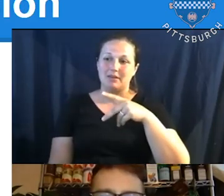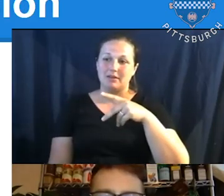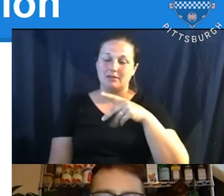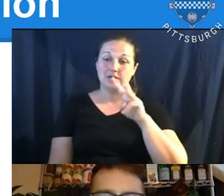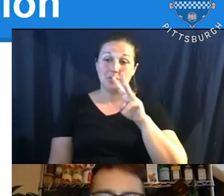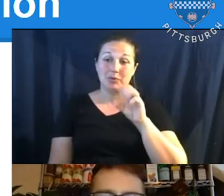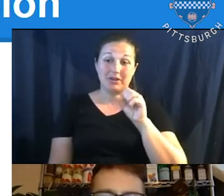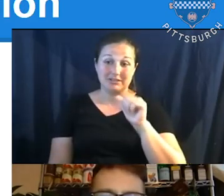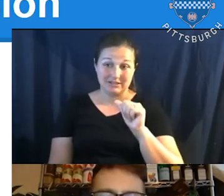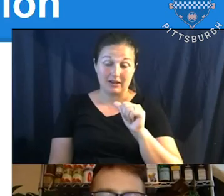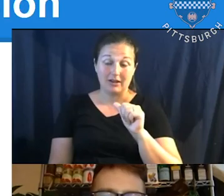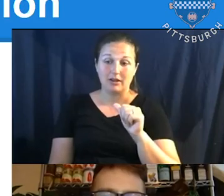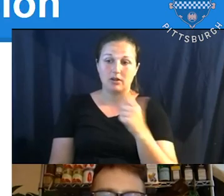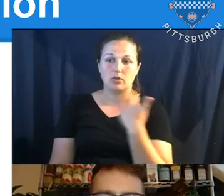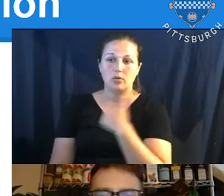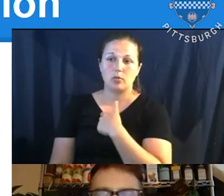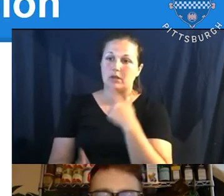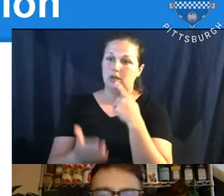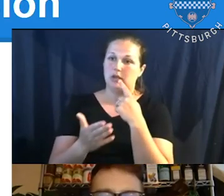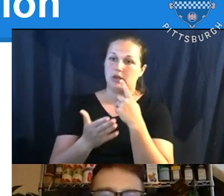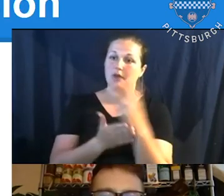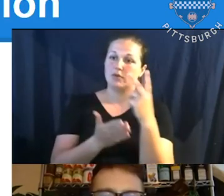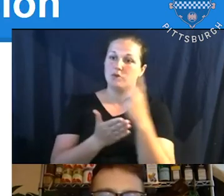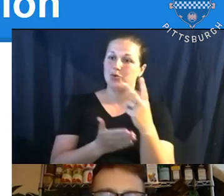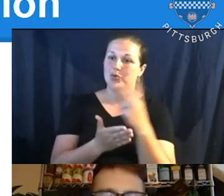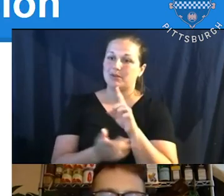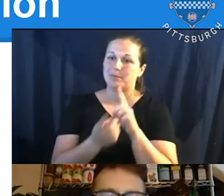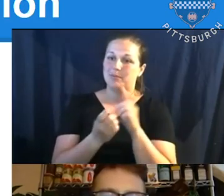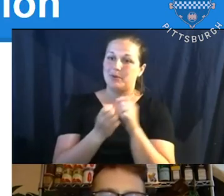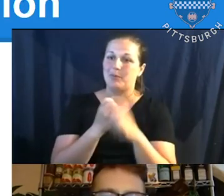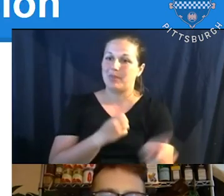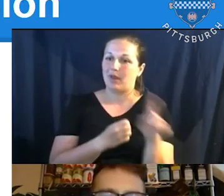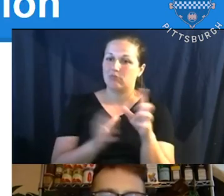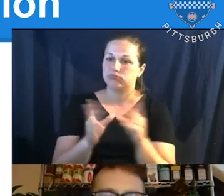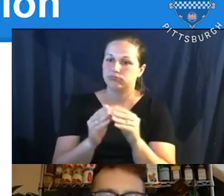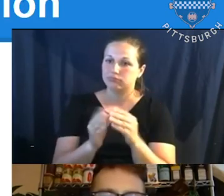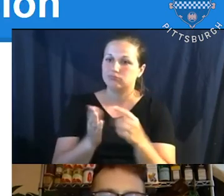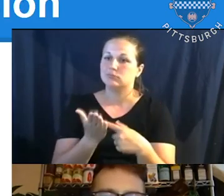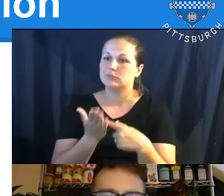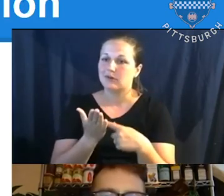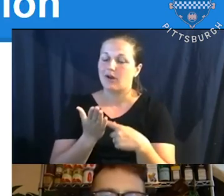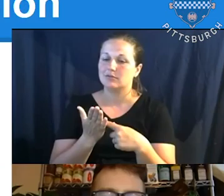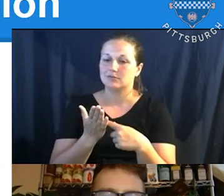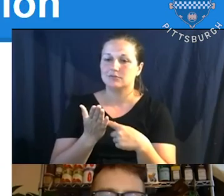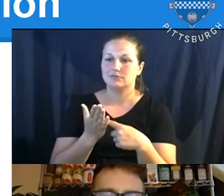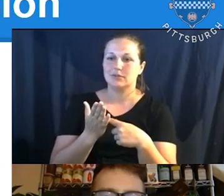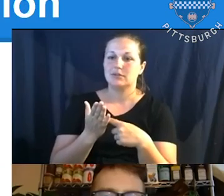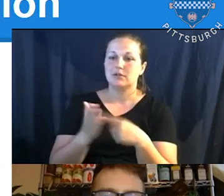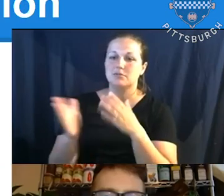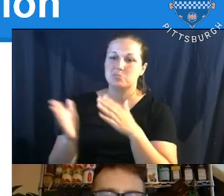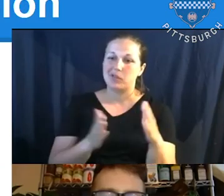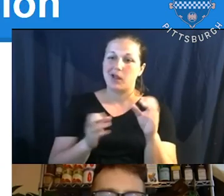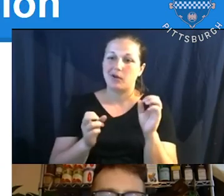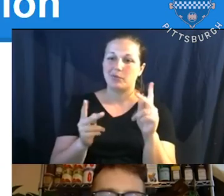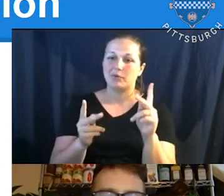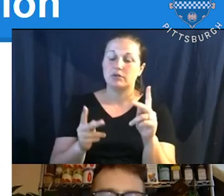ongoing projects with PWSA, um, as well as to discuss, uh, planning opportunities. So, um, um, in the pilot, in